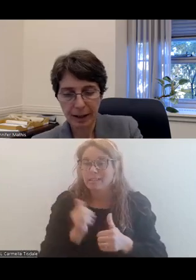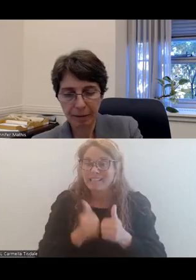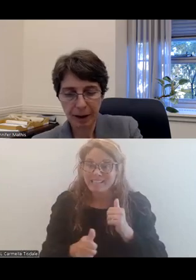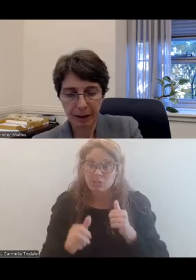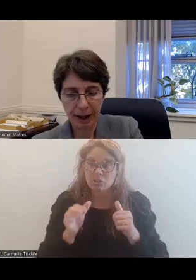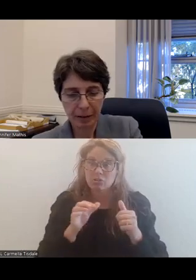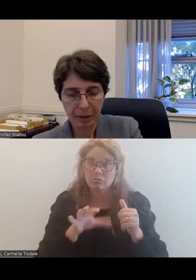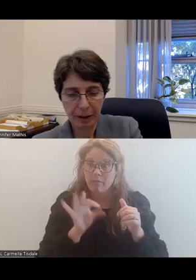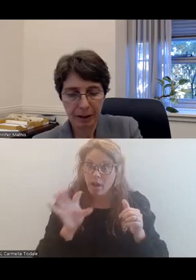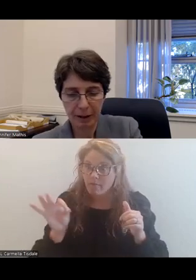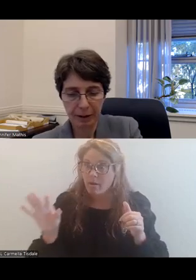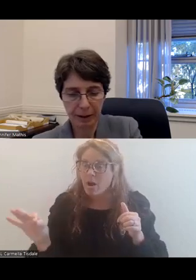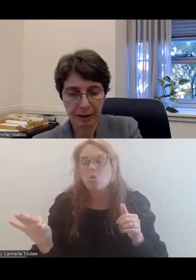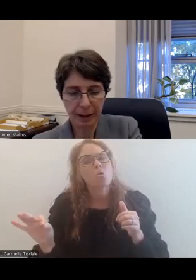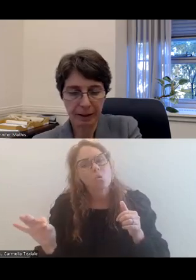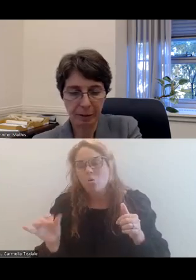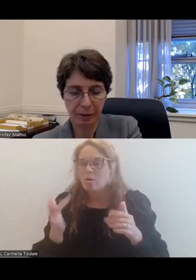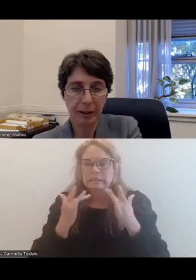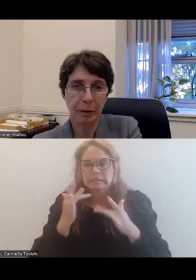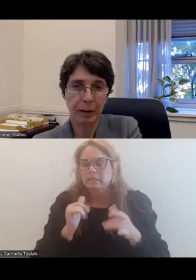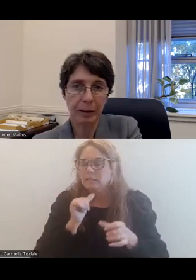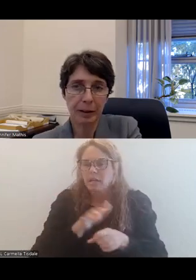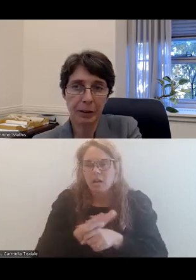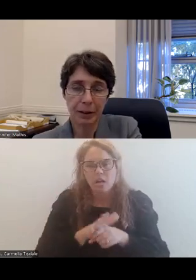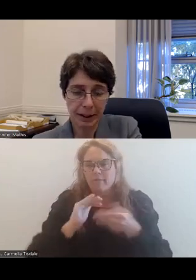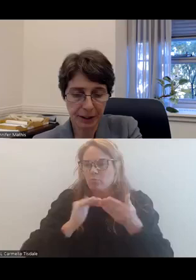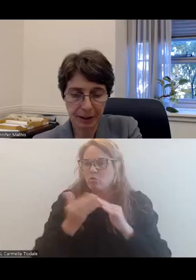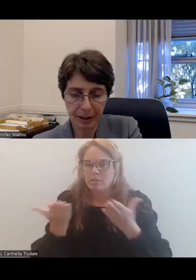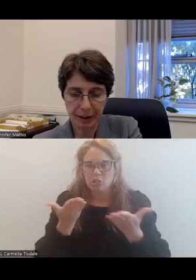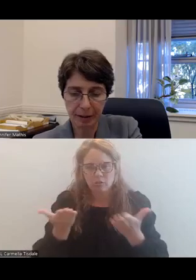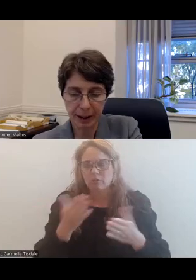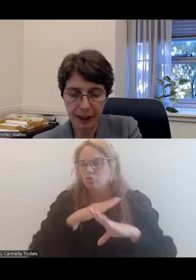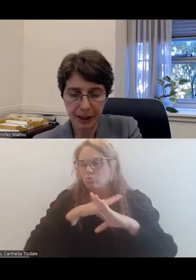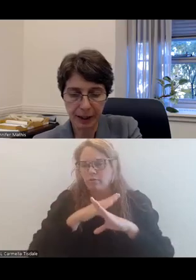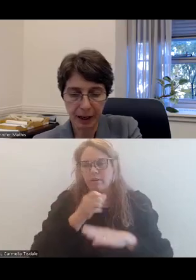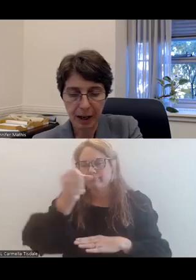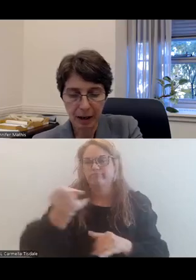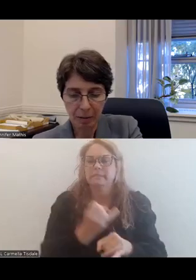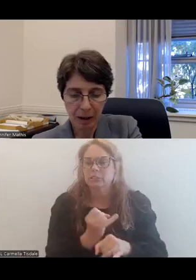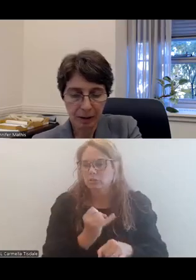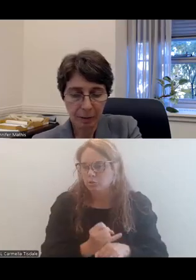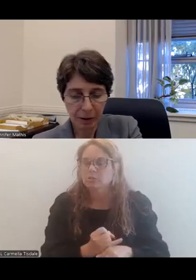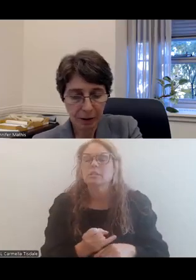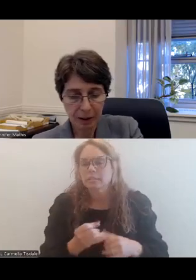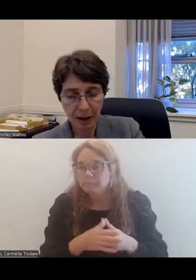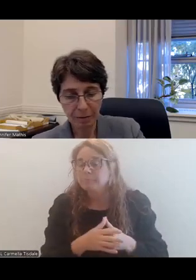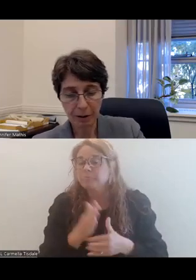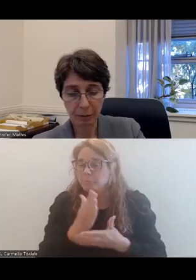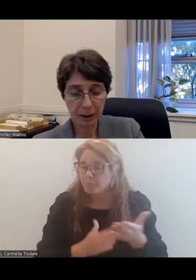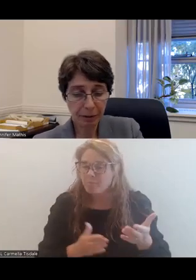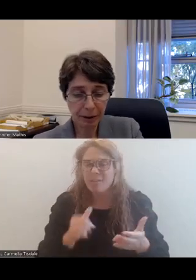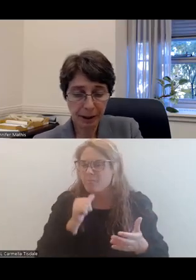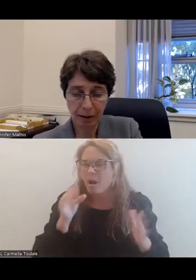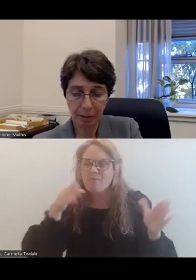identified a lack of community services leading to preventable institutionalization, and while some of those did